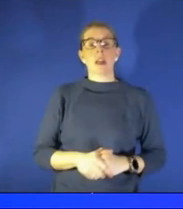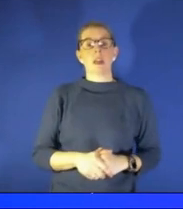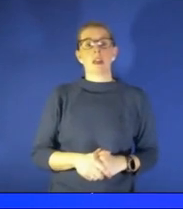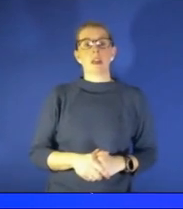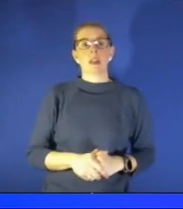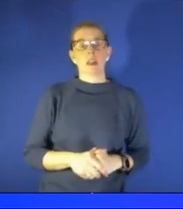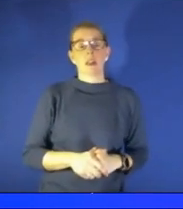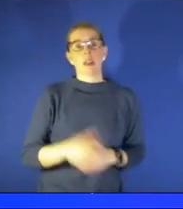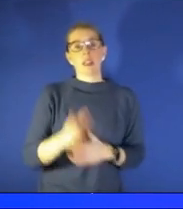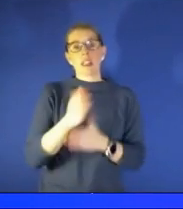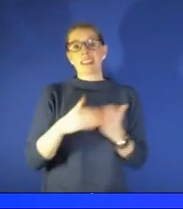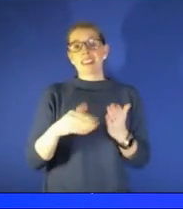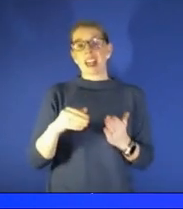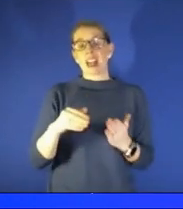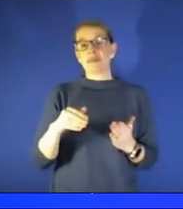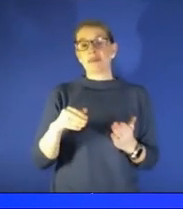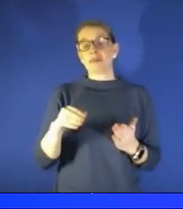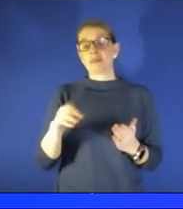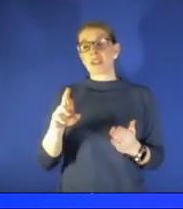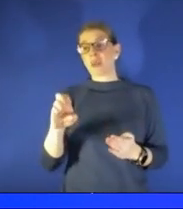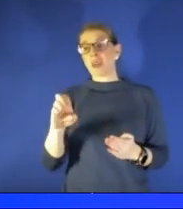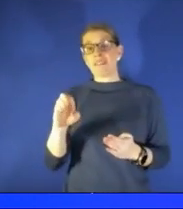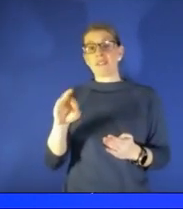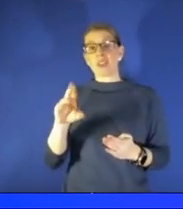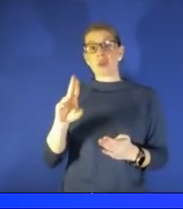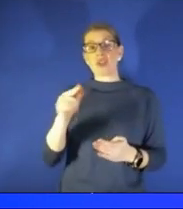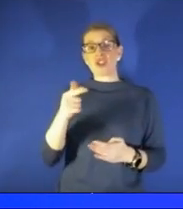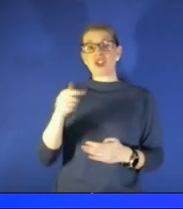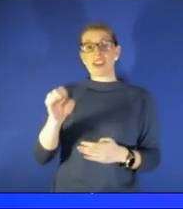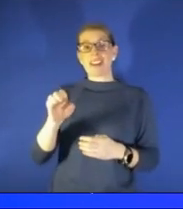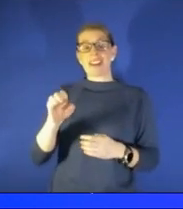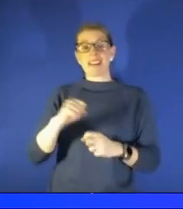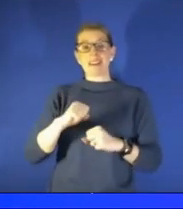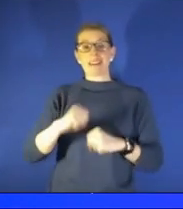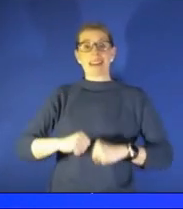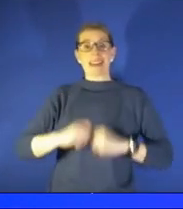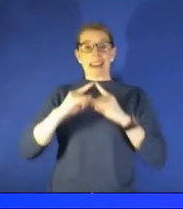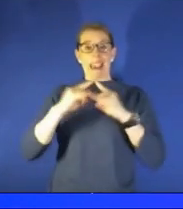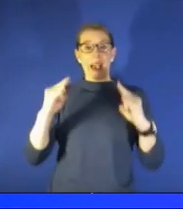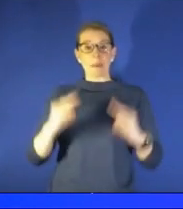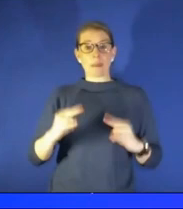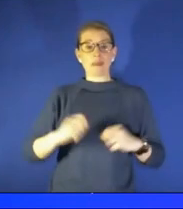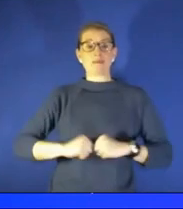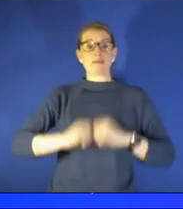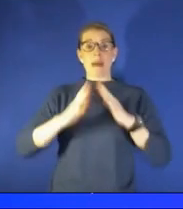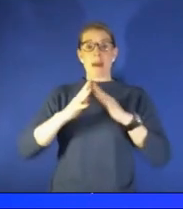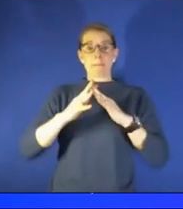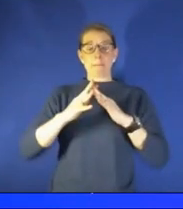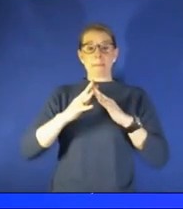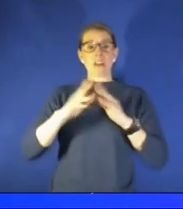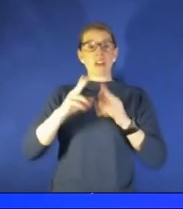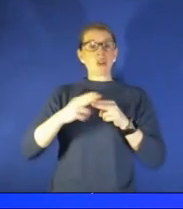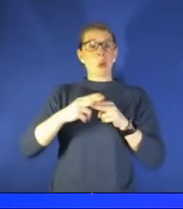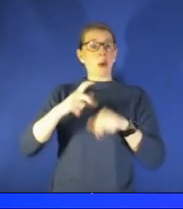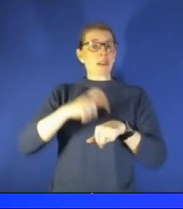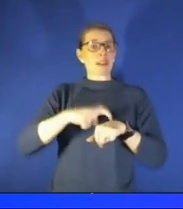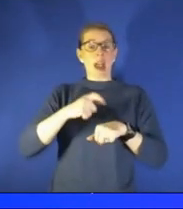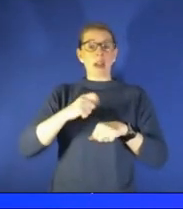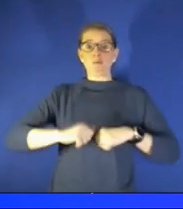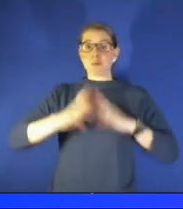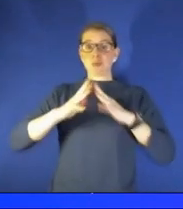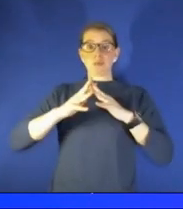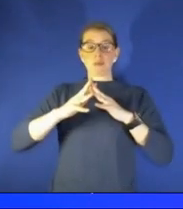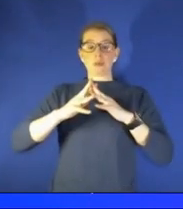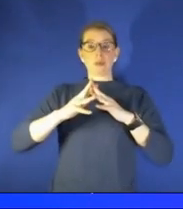camps that may pop up are have to be constructed in short order and you have to worry about